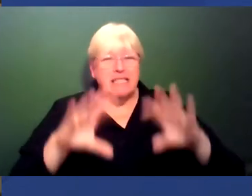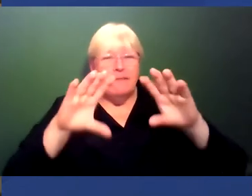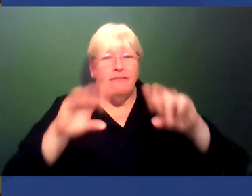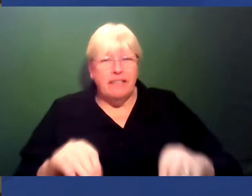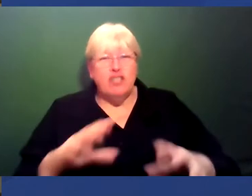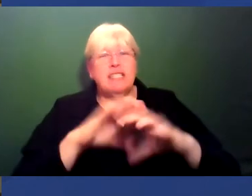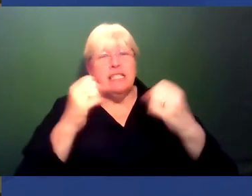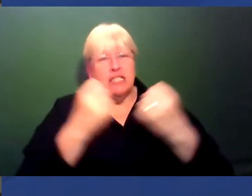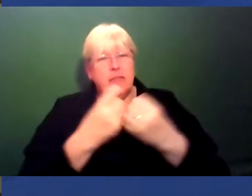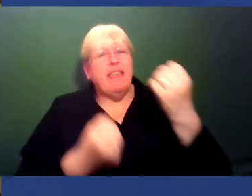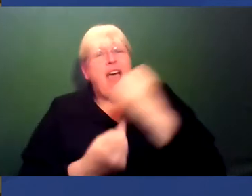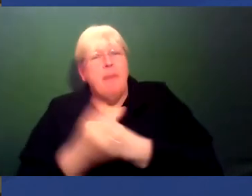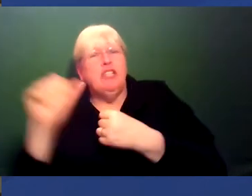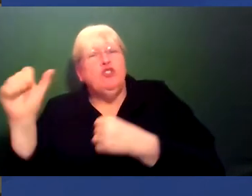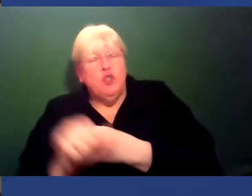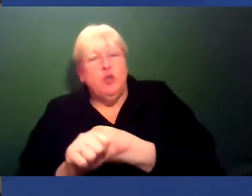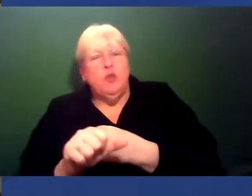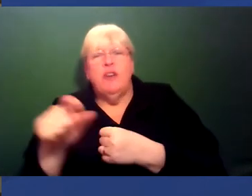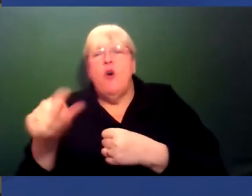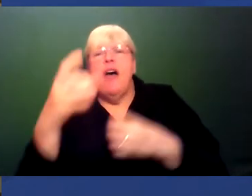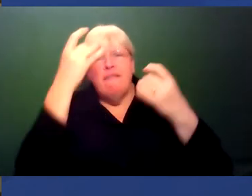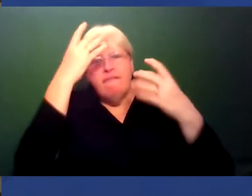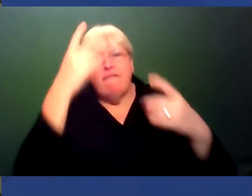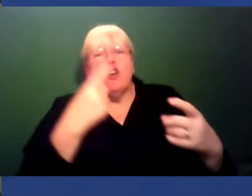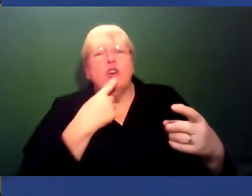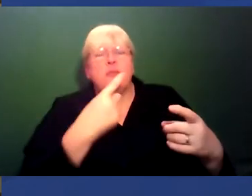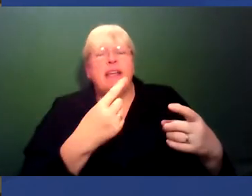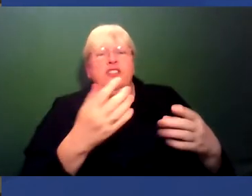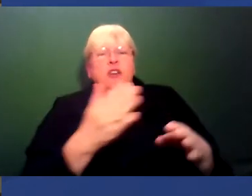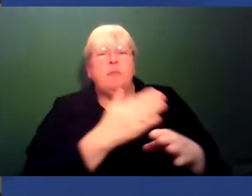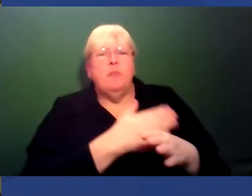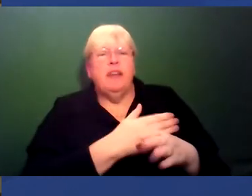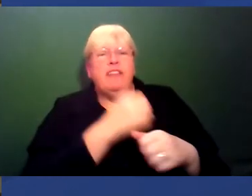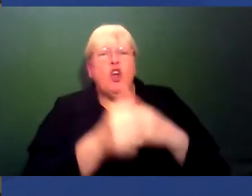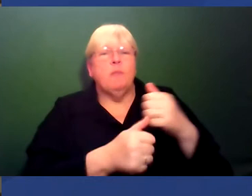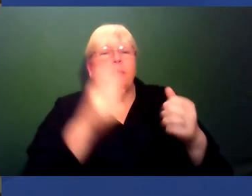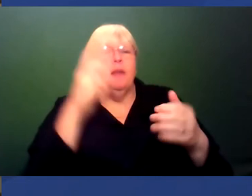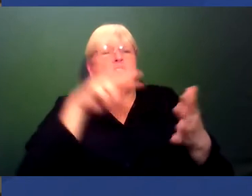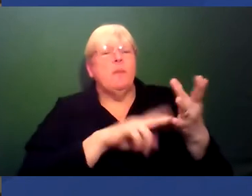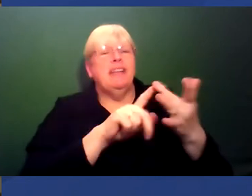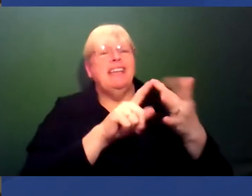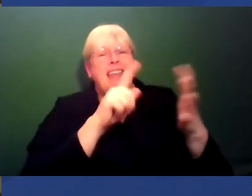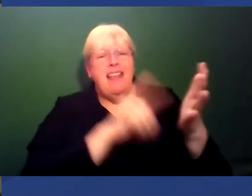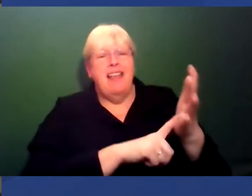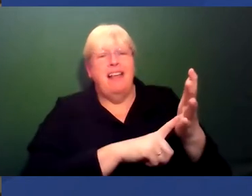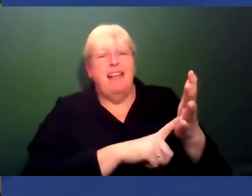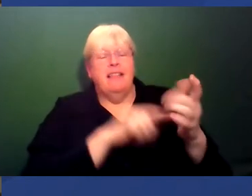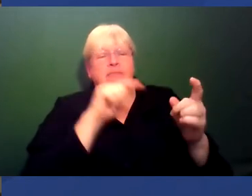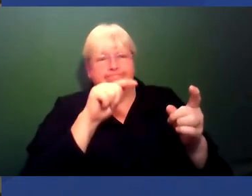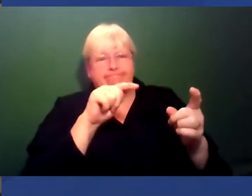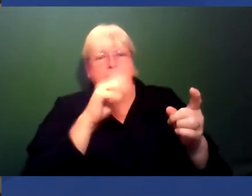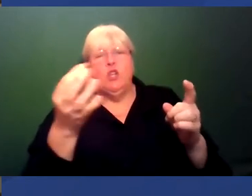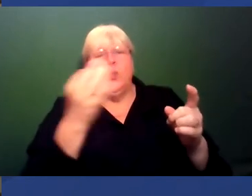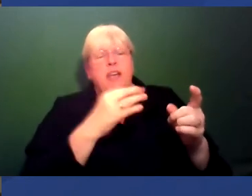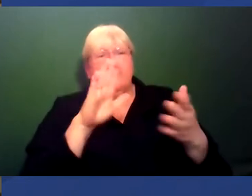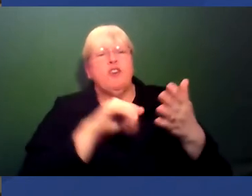Okay, fair enough. I forgot to mention, the previous comment, stroke compliment, was from Neil, and this question that you've just answered is from